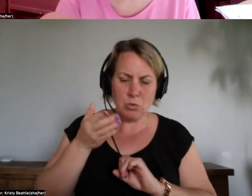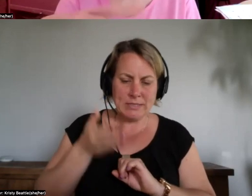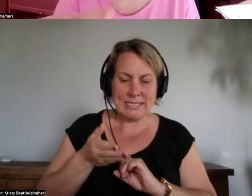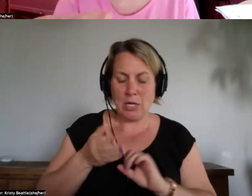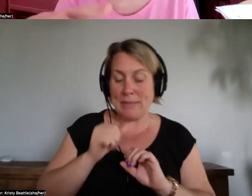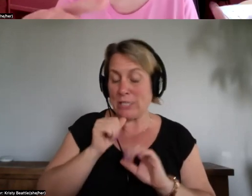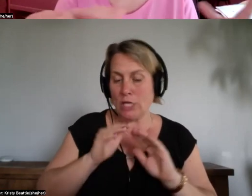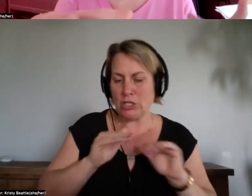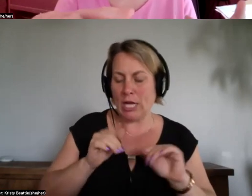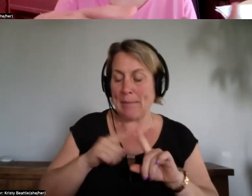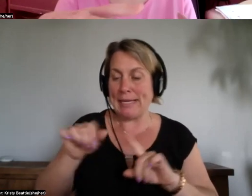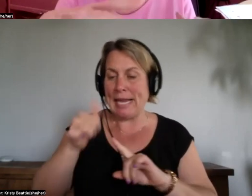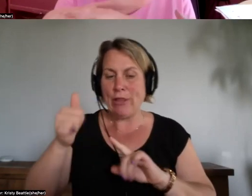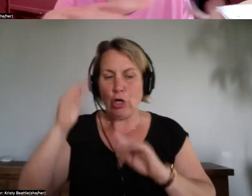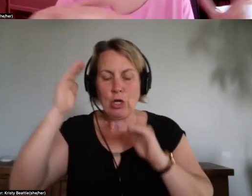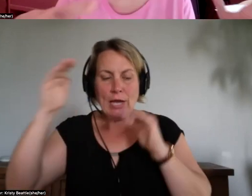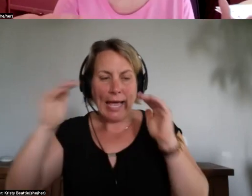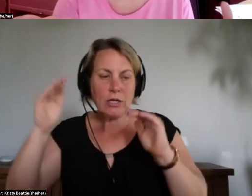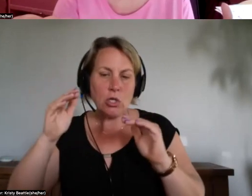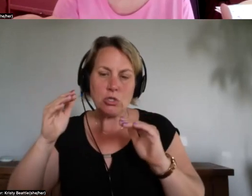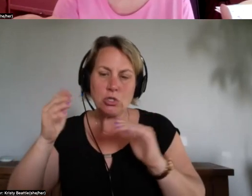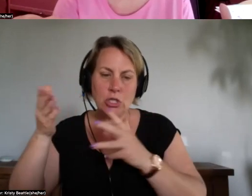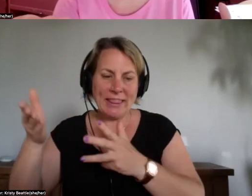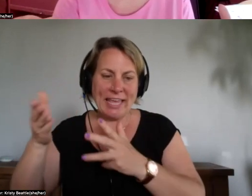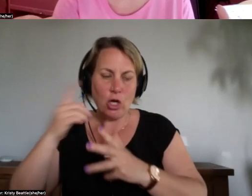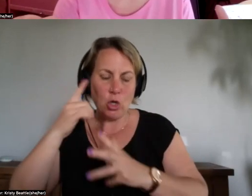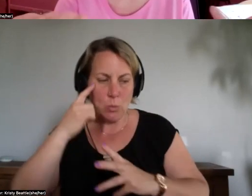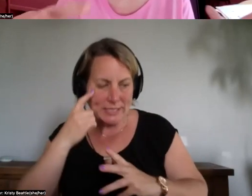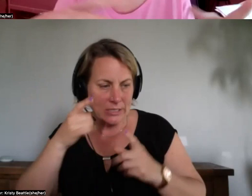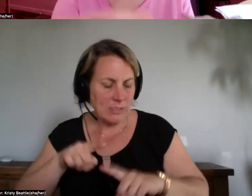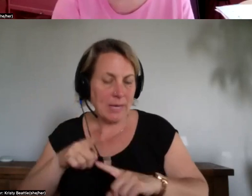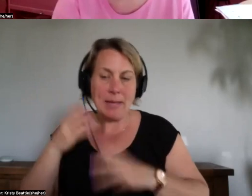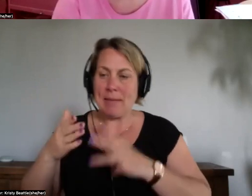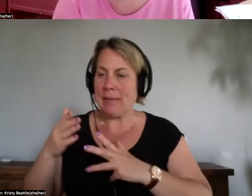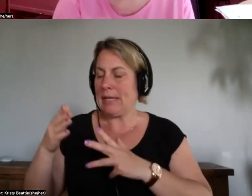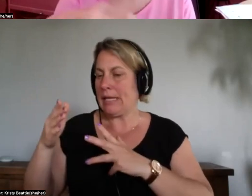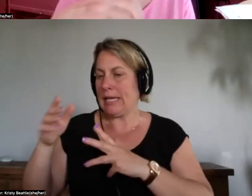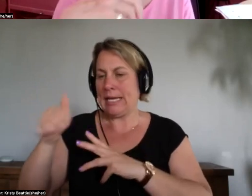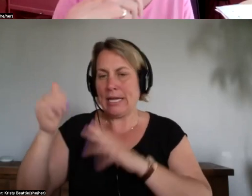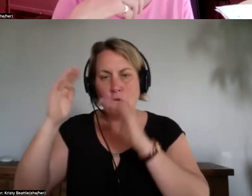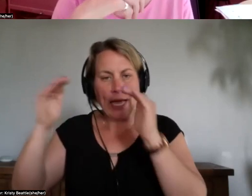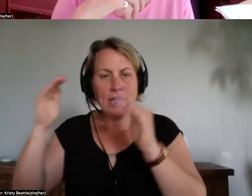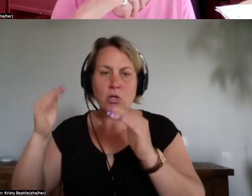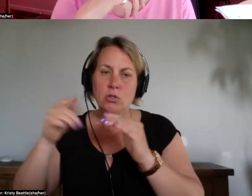another adult who's living in a perhaps multi-generational family um situation